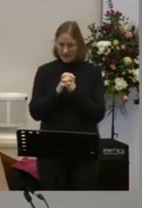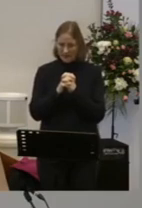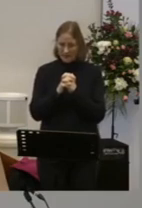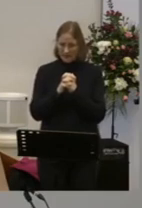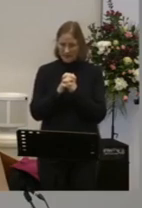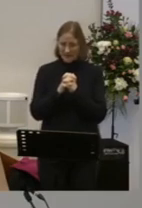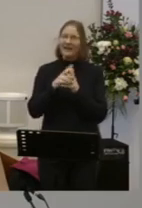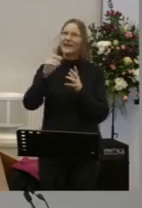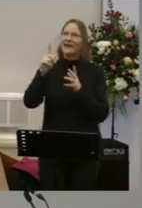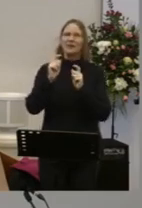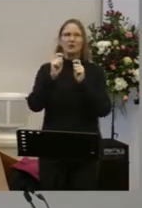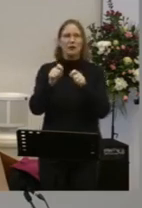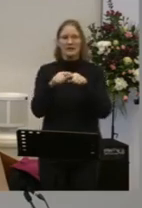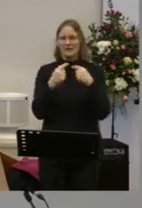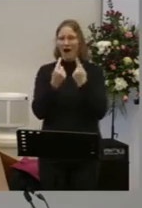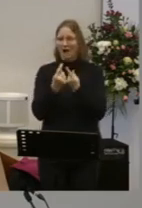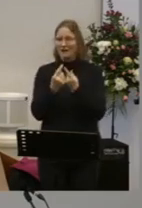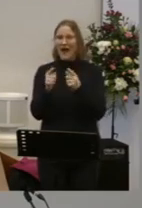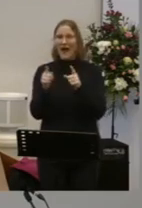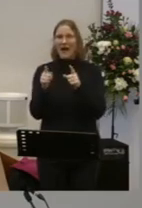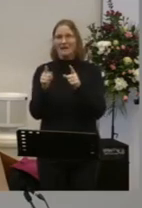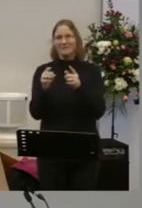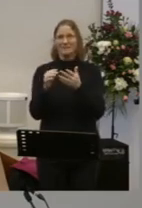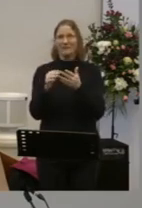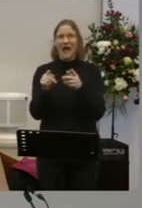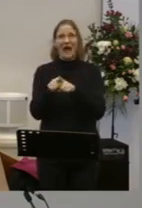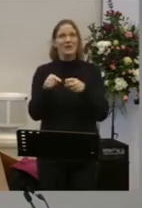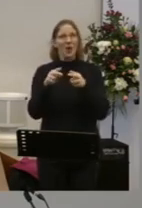He treats you as if You did all the things That Jesus did